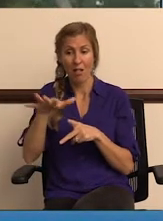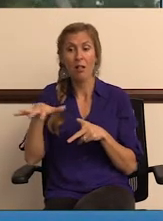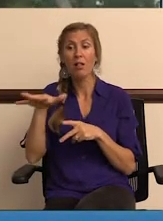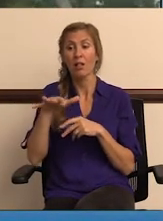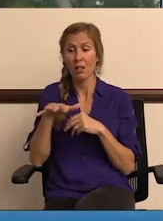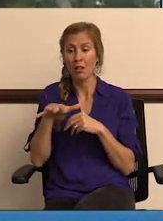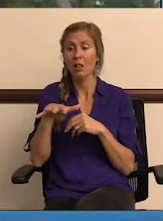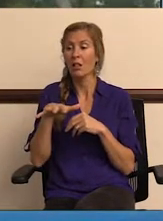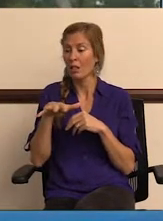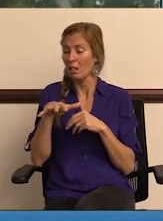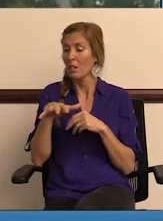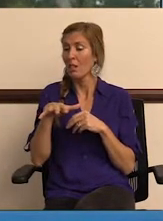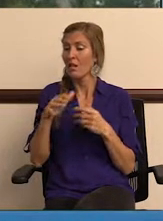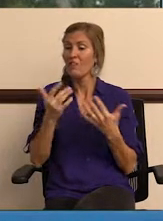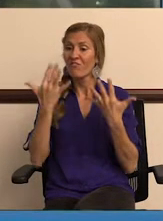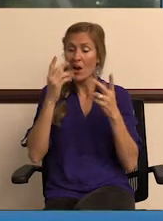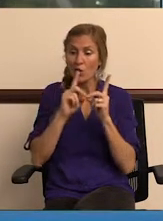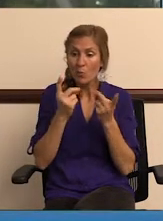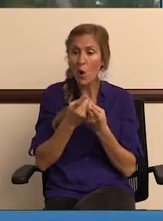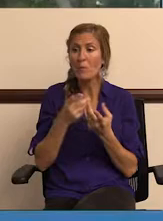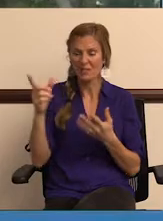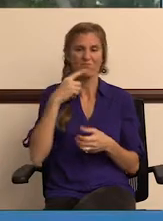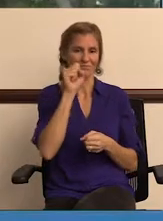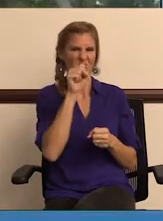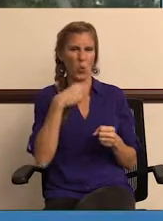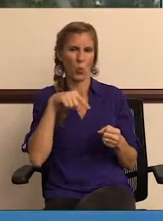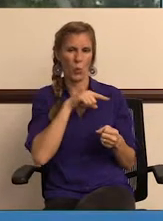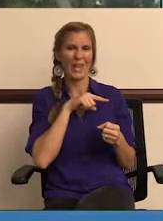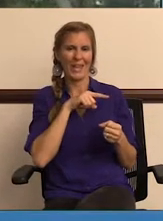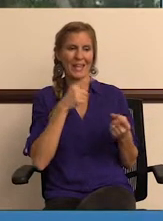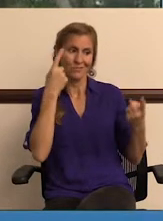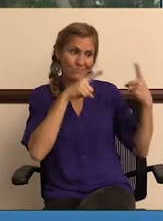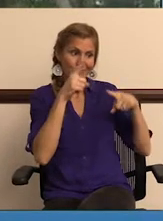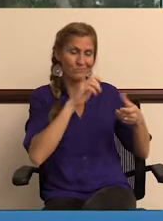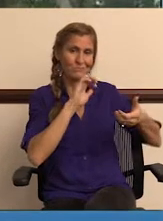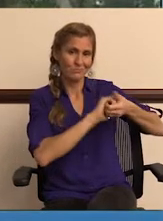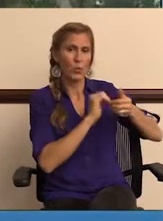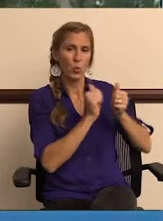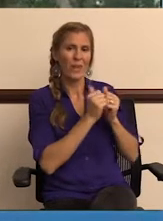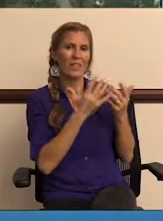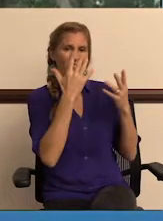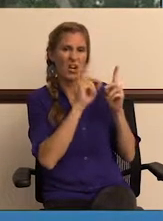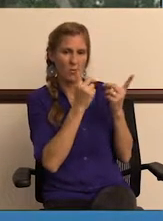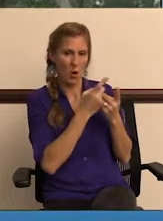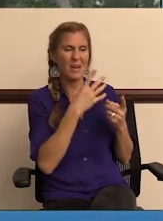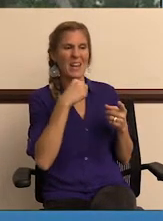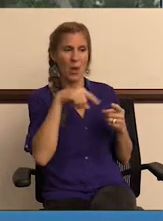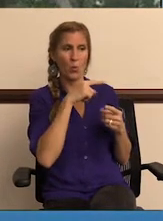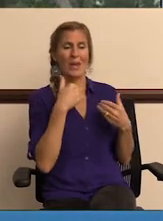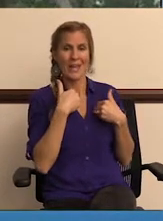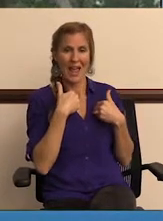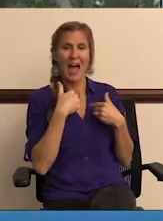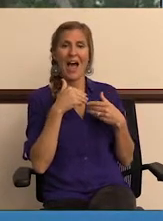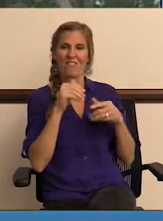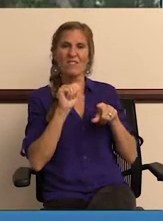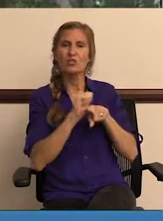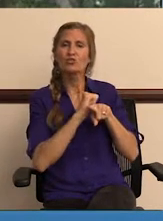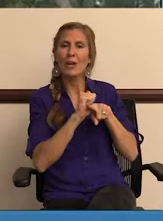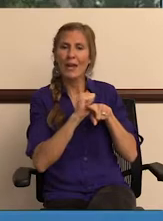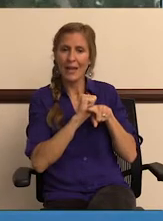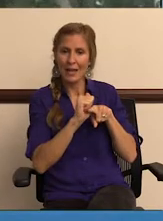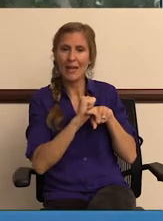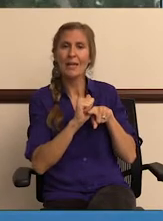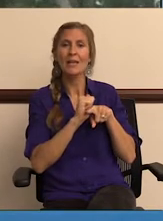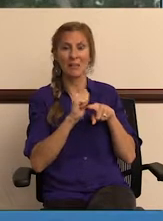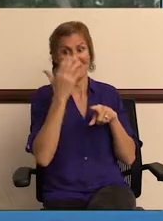I think in stormwater division and fire department. Yeah, we coordinated with the fire department, and we had a Sawyer class, and we